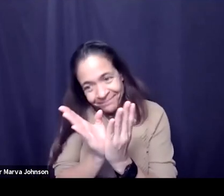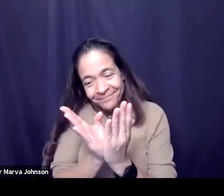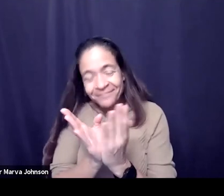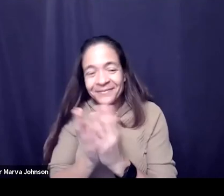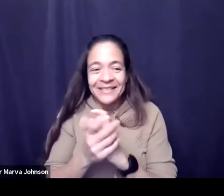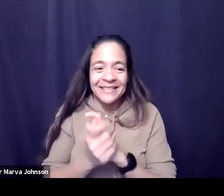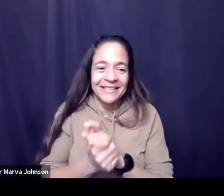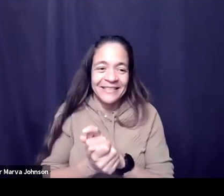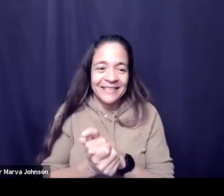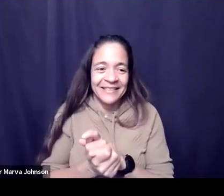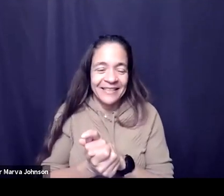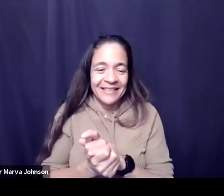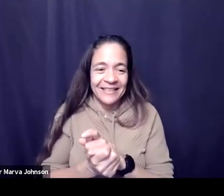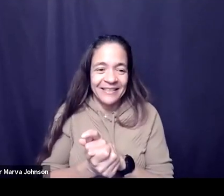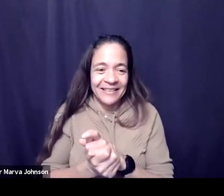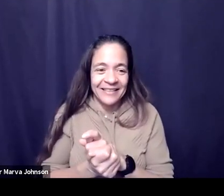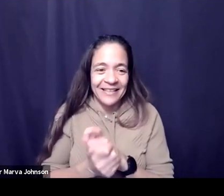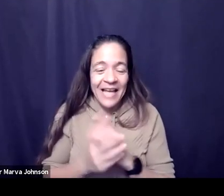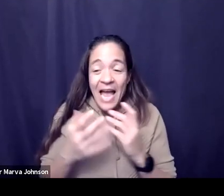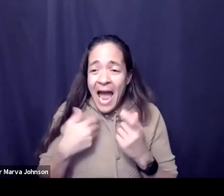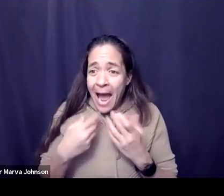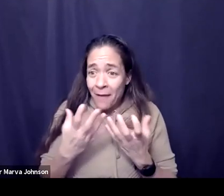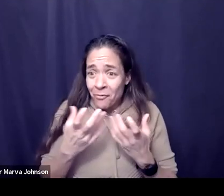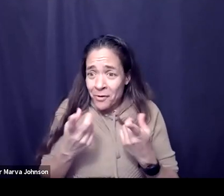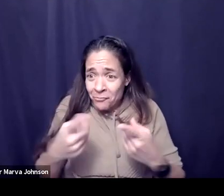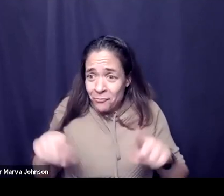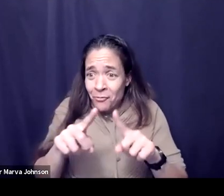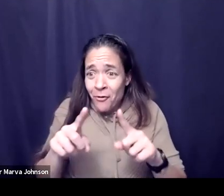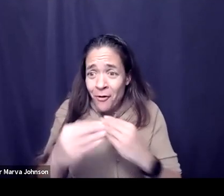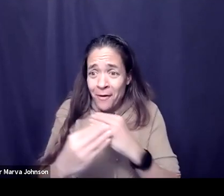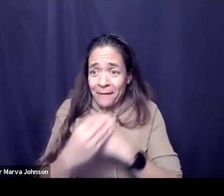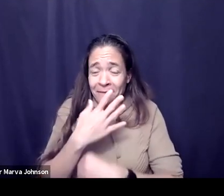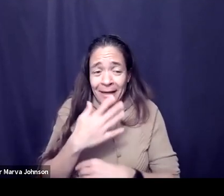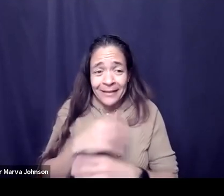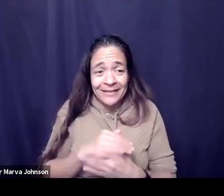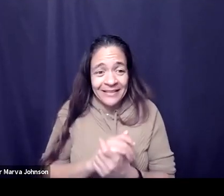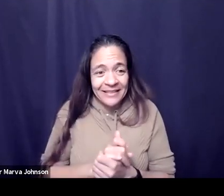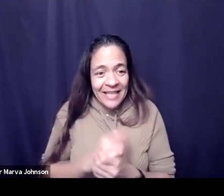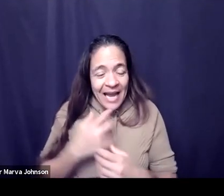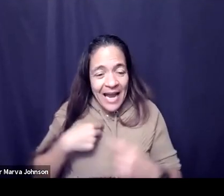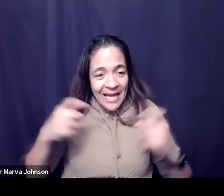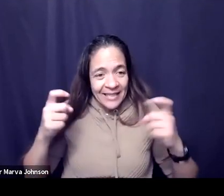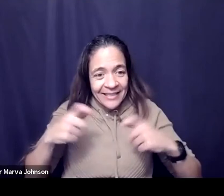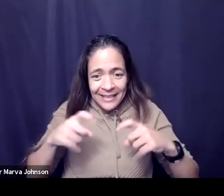to the other side well i want all y'all's advice as well because i i need it too